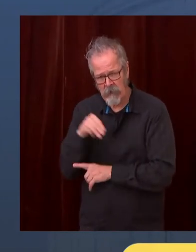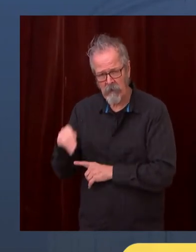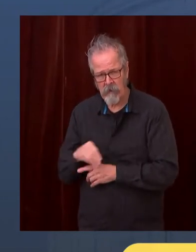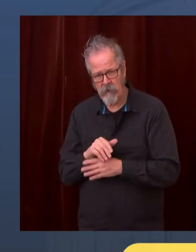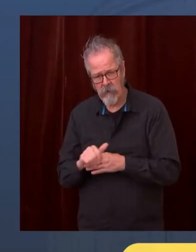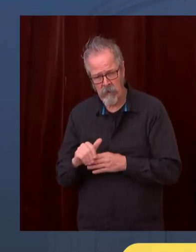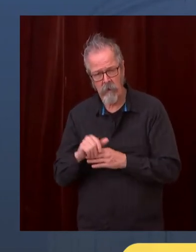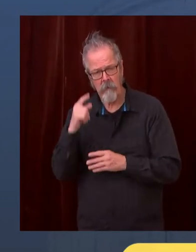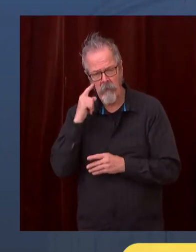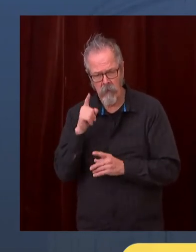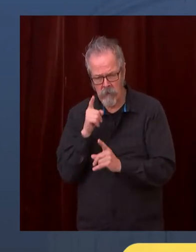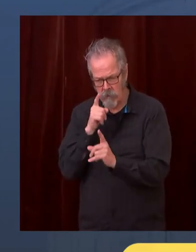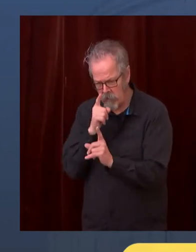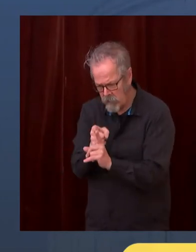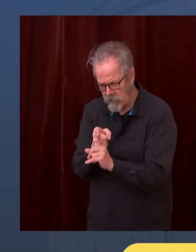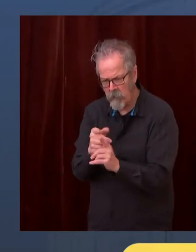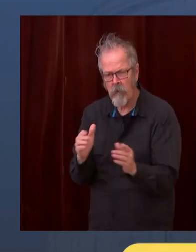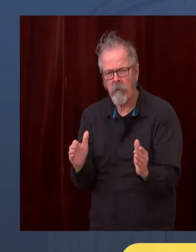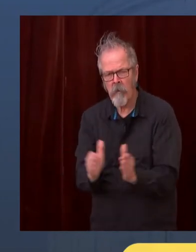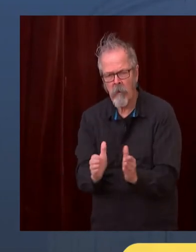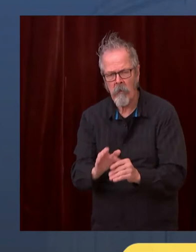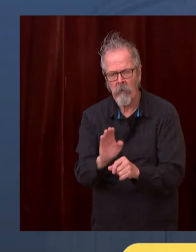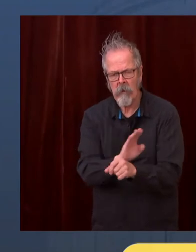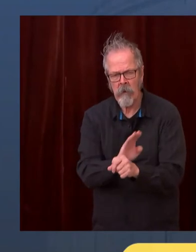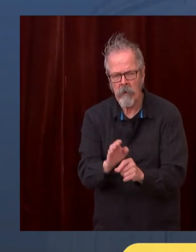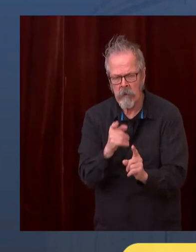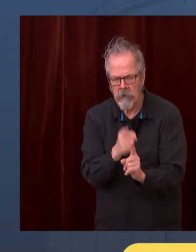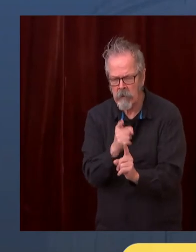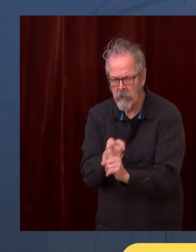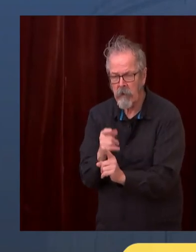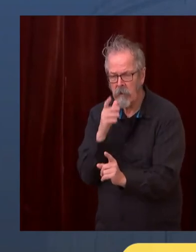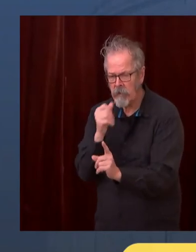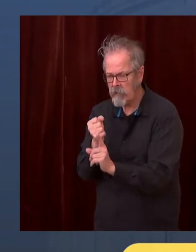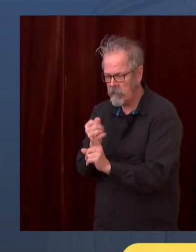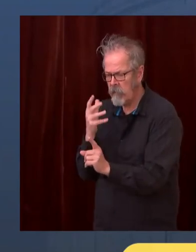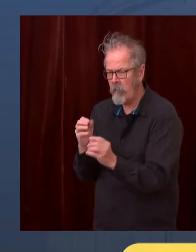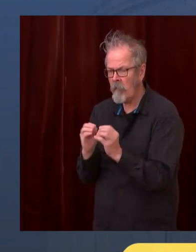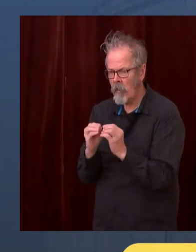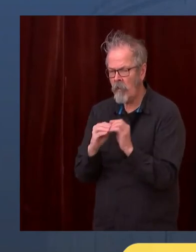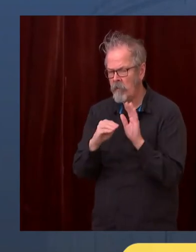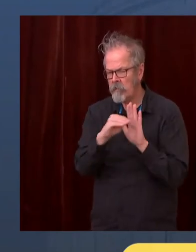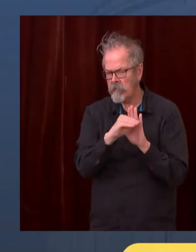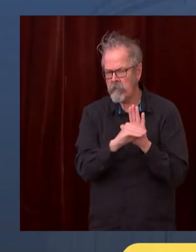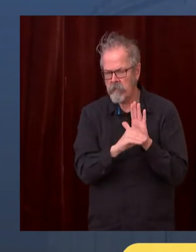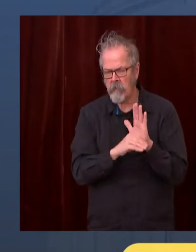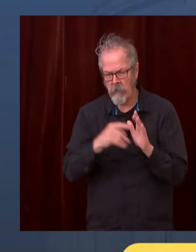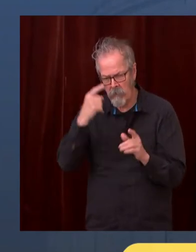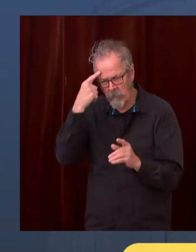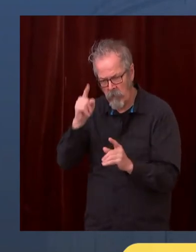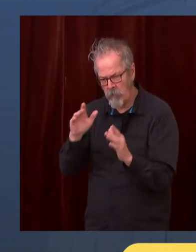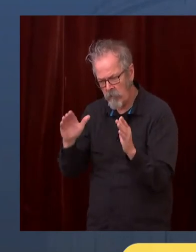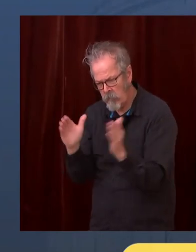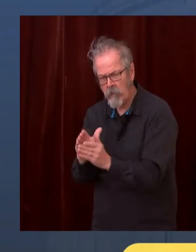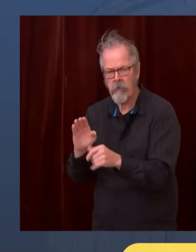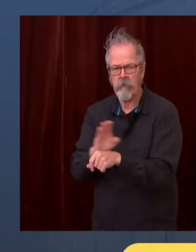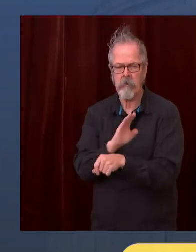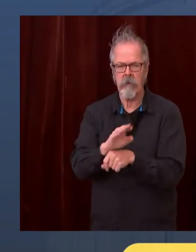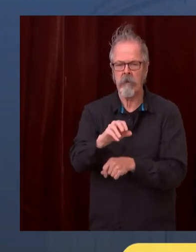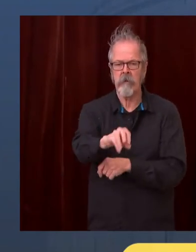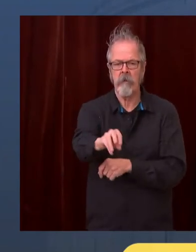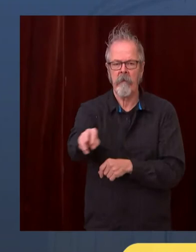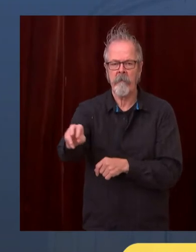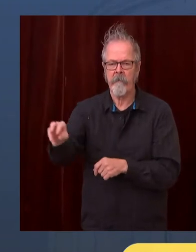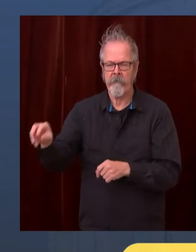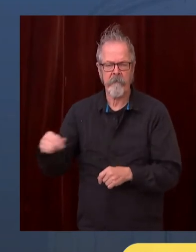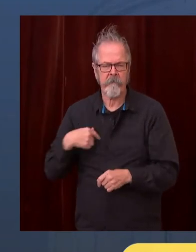So there would have to be major decisions, either on the cutting or revenue side, to free up some additional